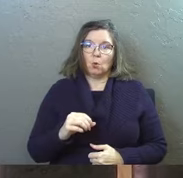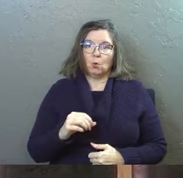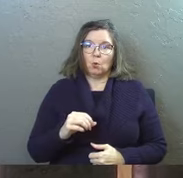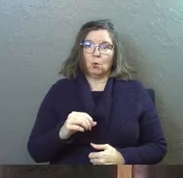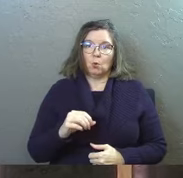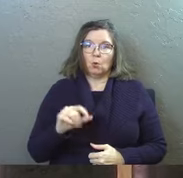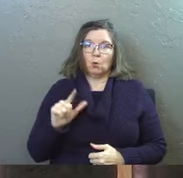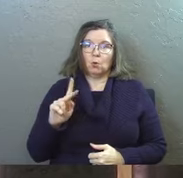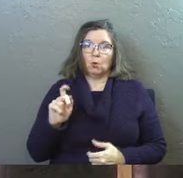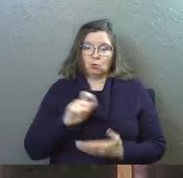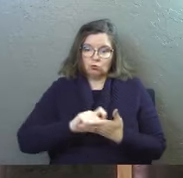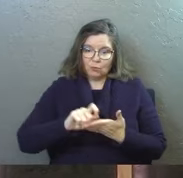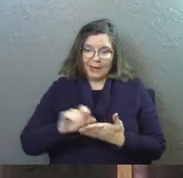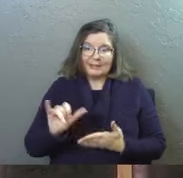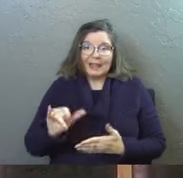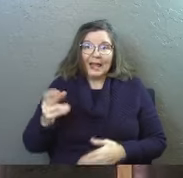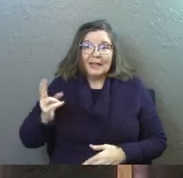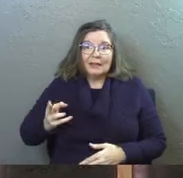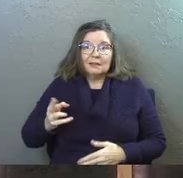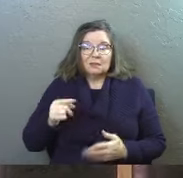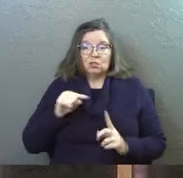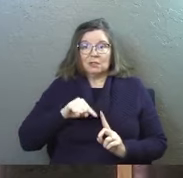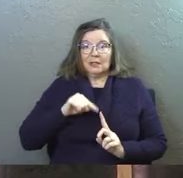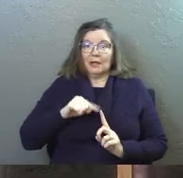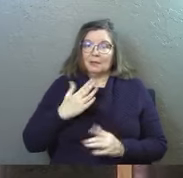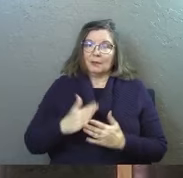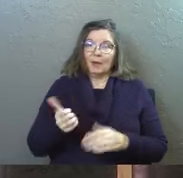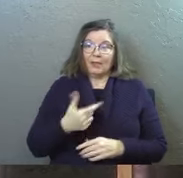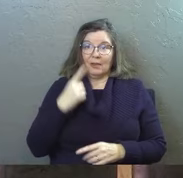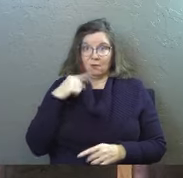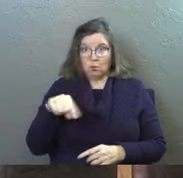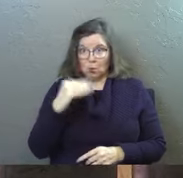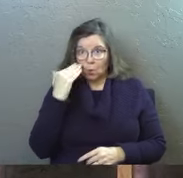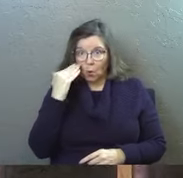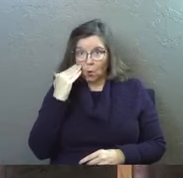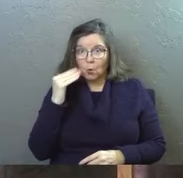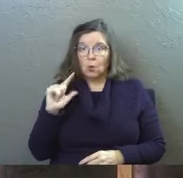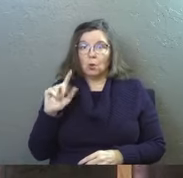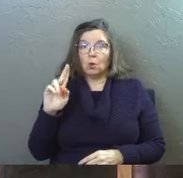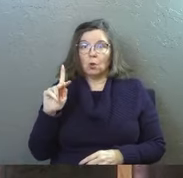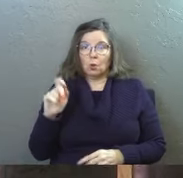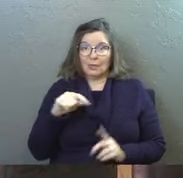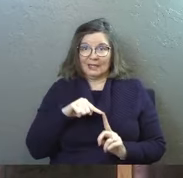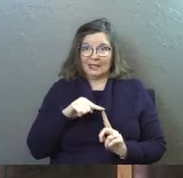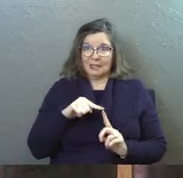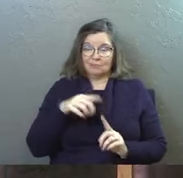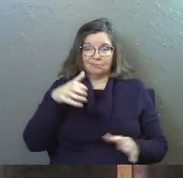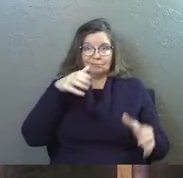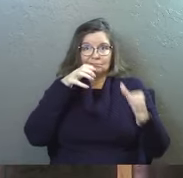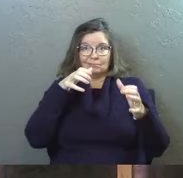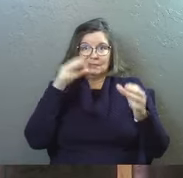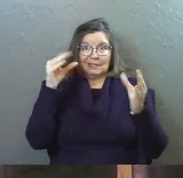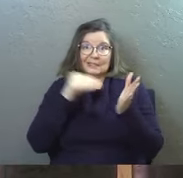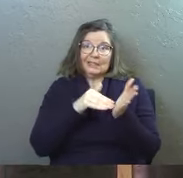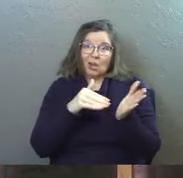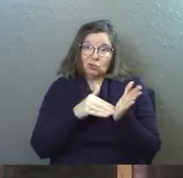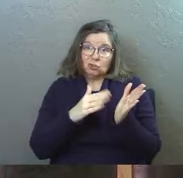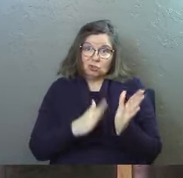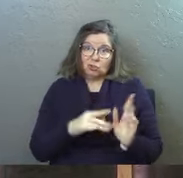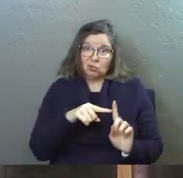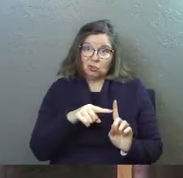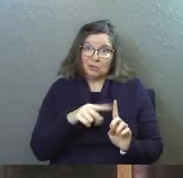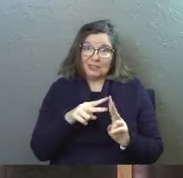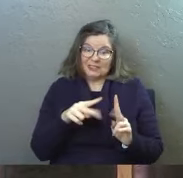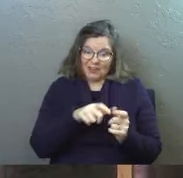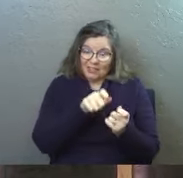like a history. And Luke is just some other things for you to know. He's an educated doctor. So